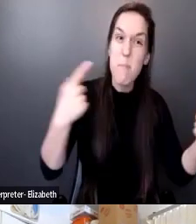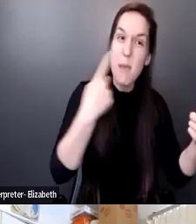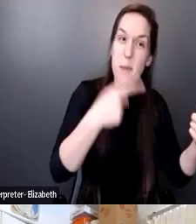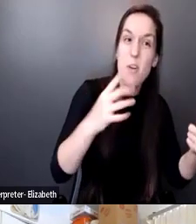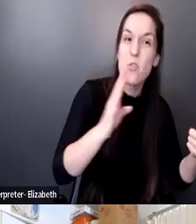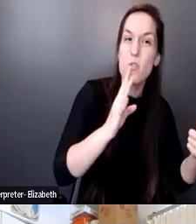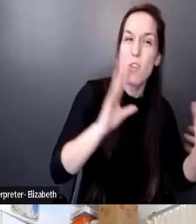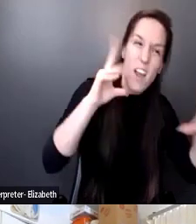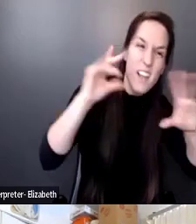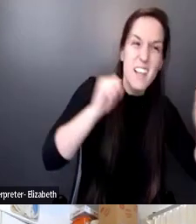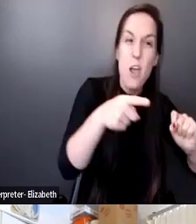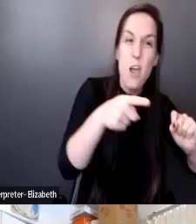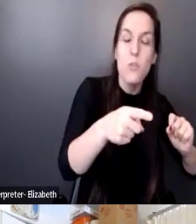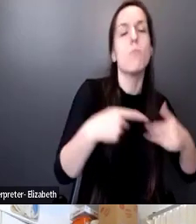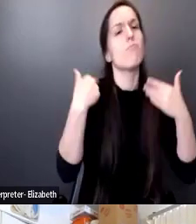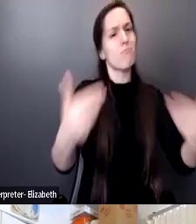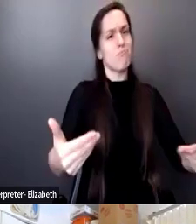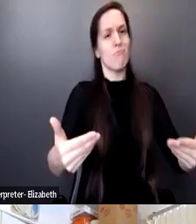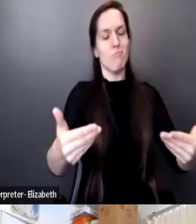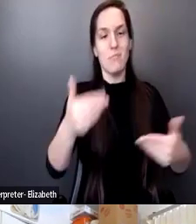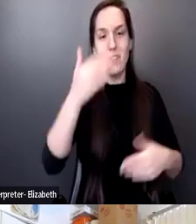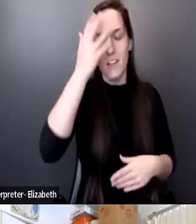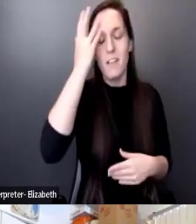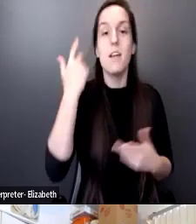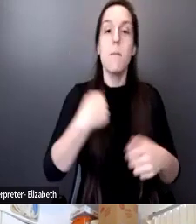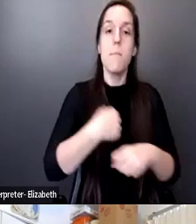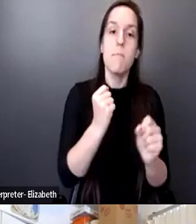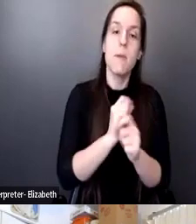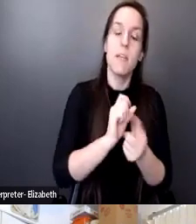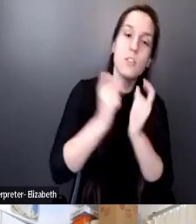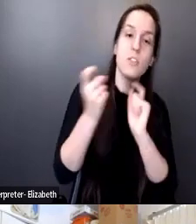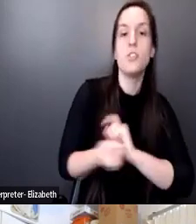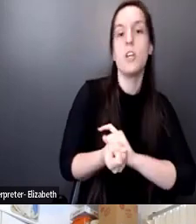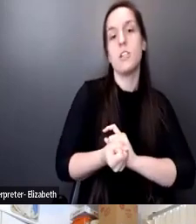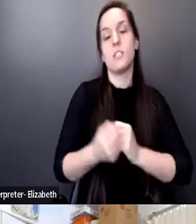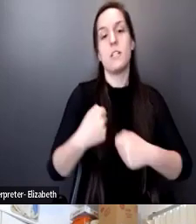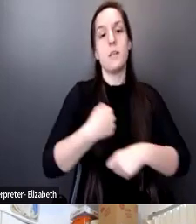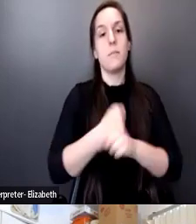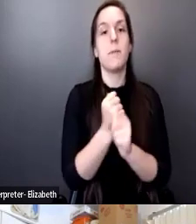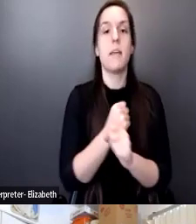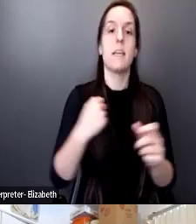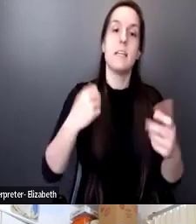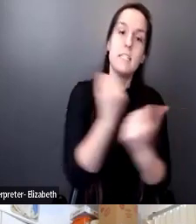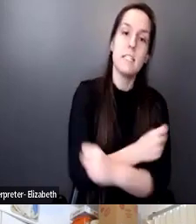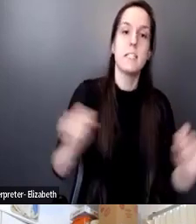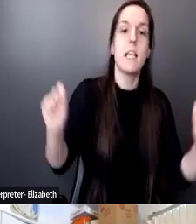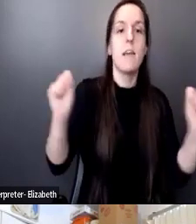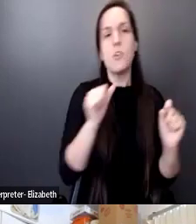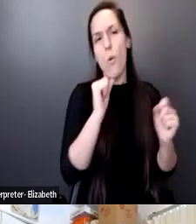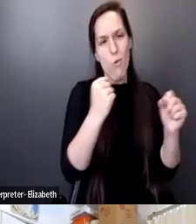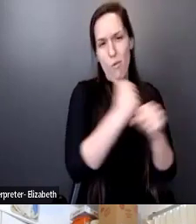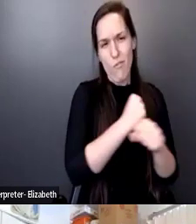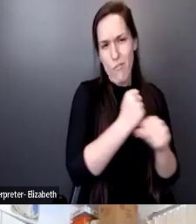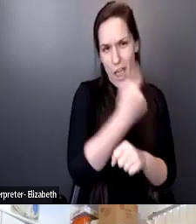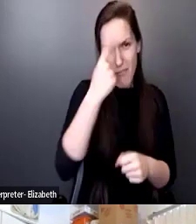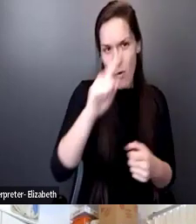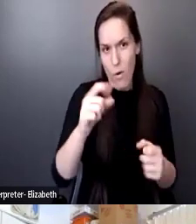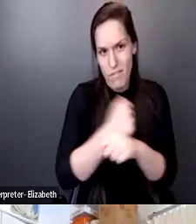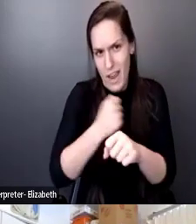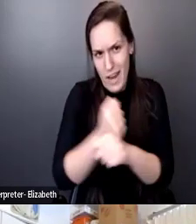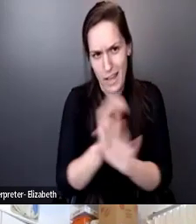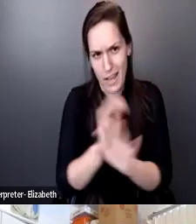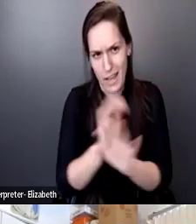in ways that you can create changes, transform safety, not just to fight just because you feel to fight because you feel you're strong.